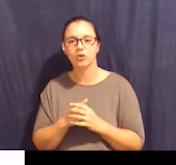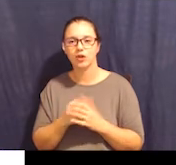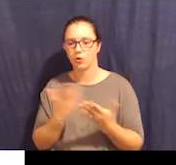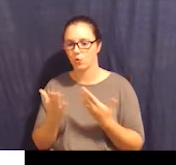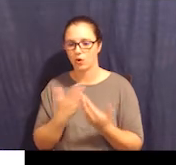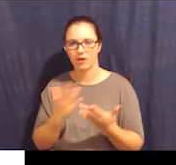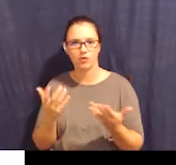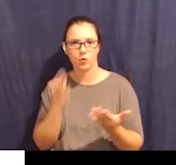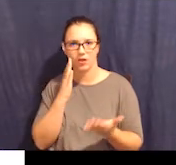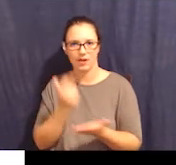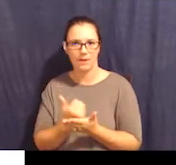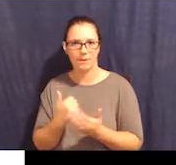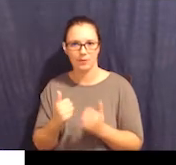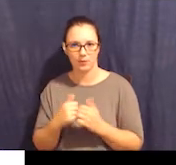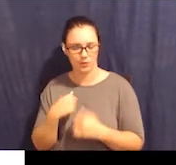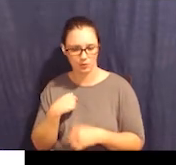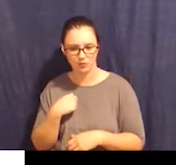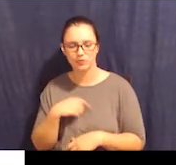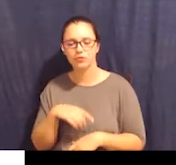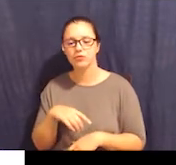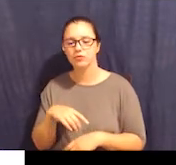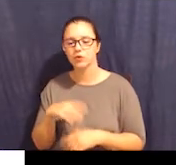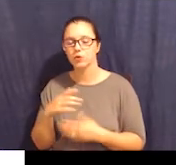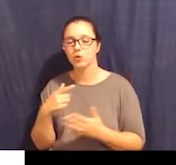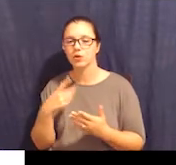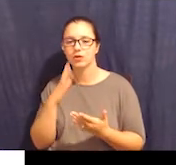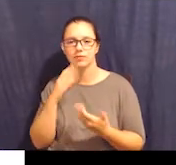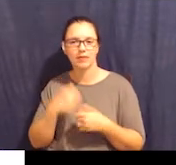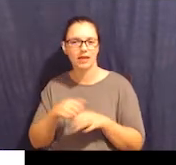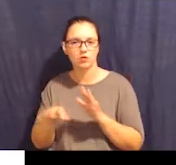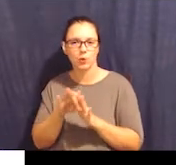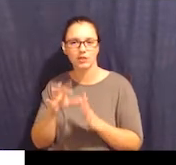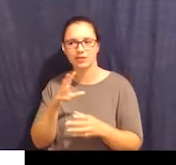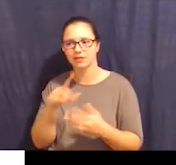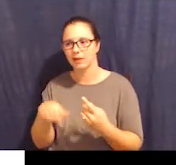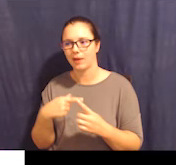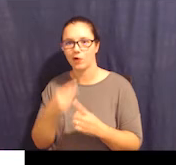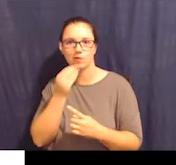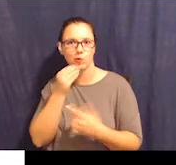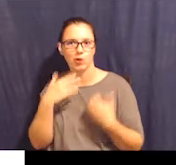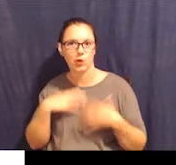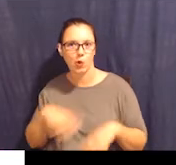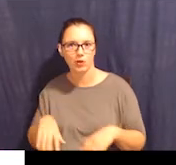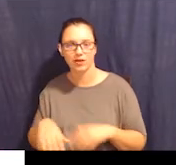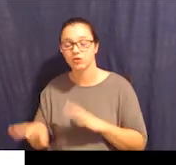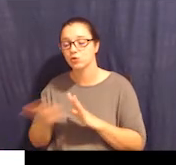about food and clothing, making choices about where I work, making choices about my education.